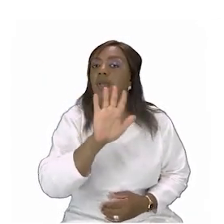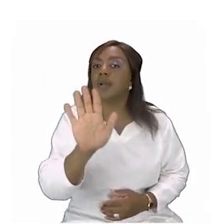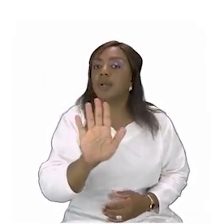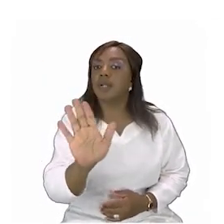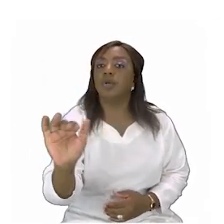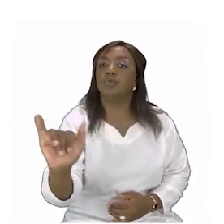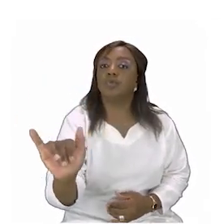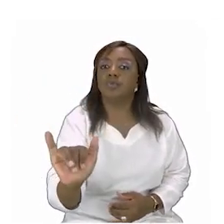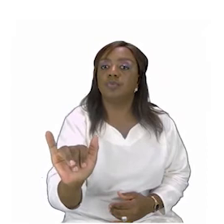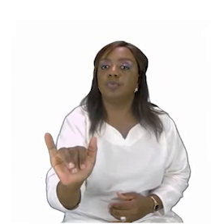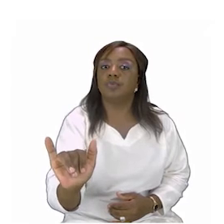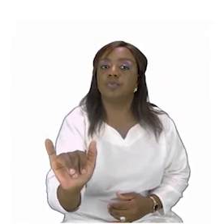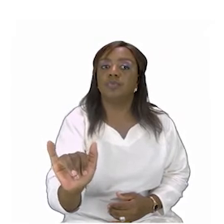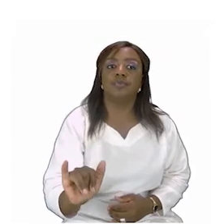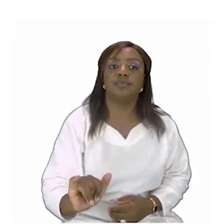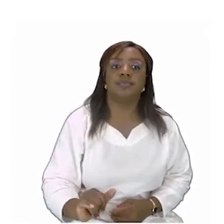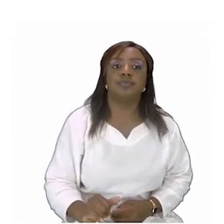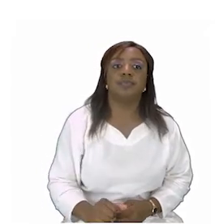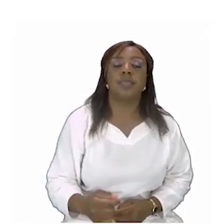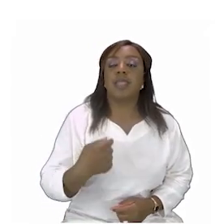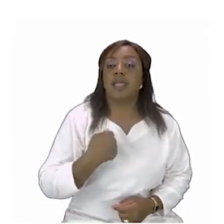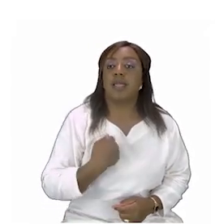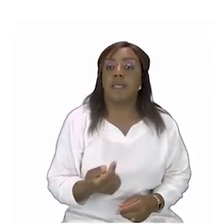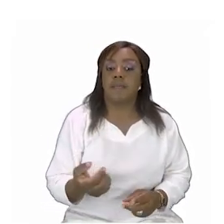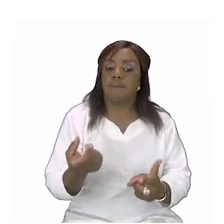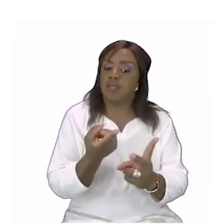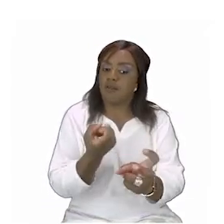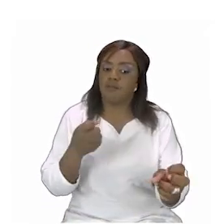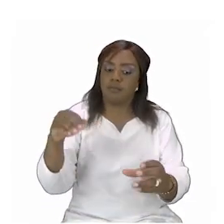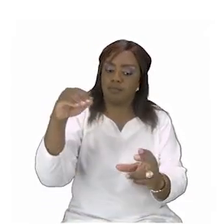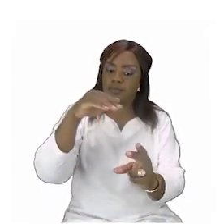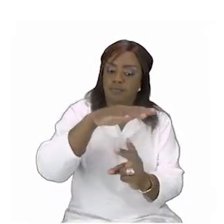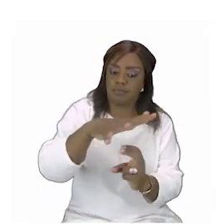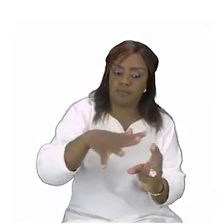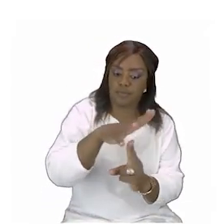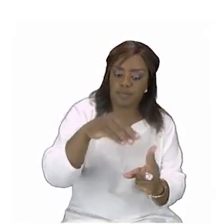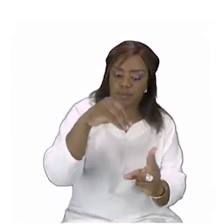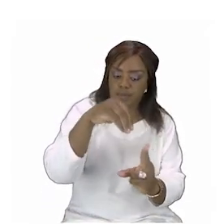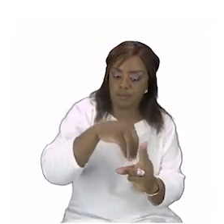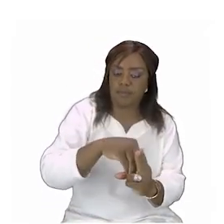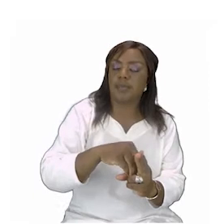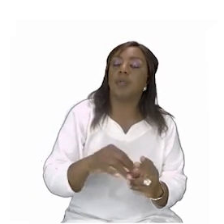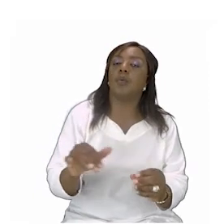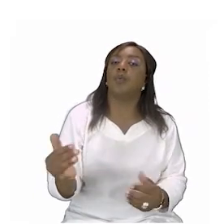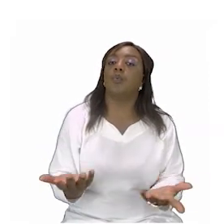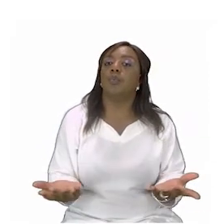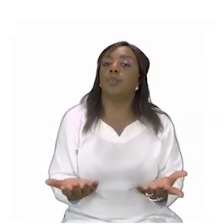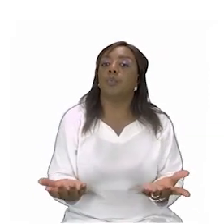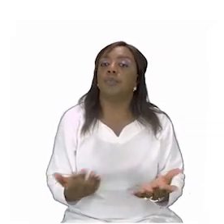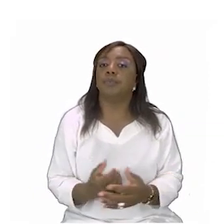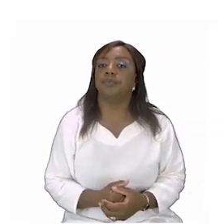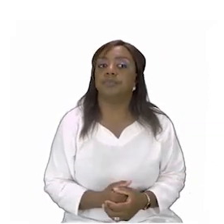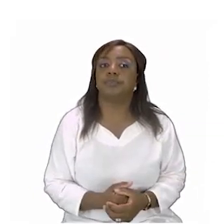the dash family now this part is very very important you might need some help from